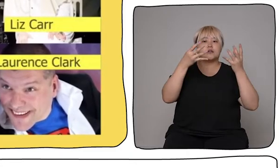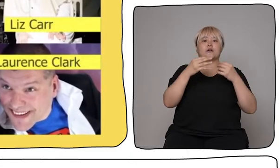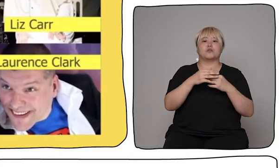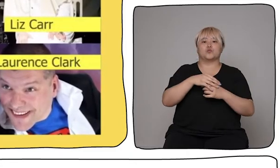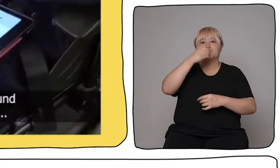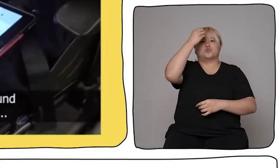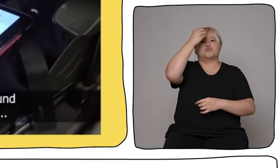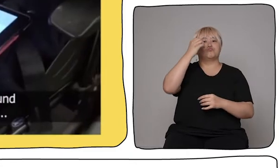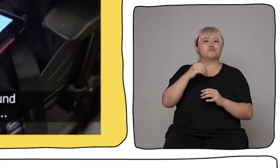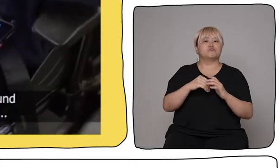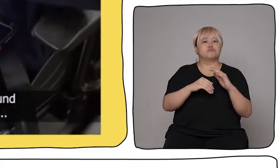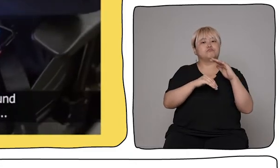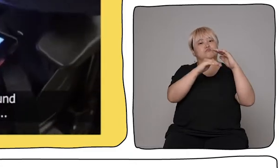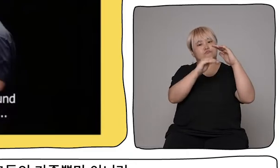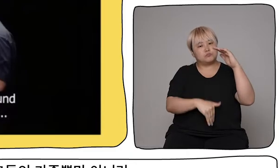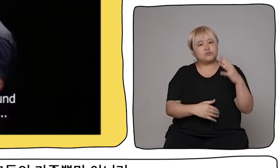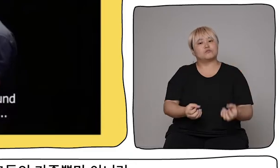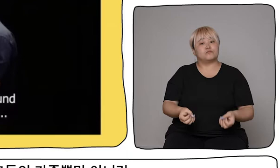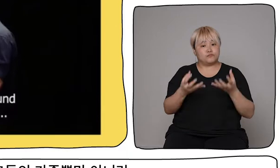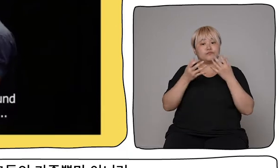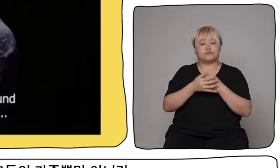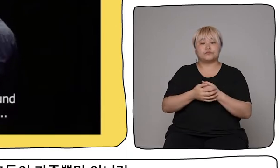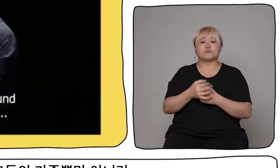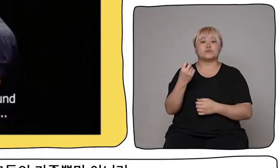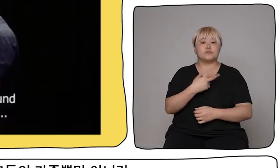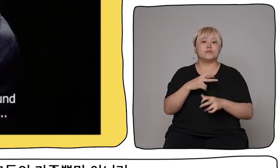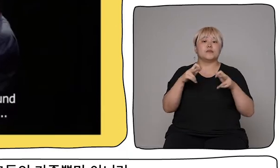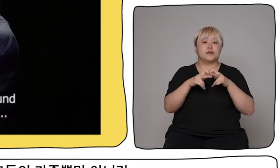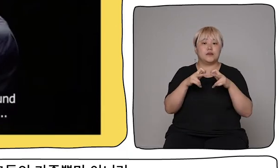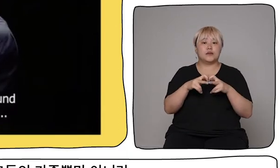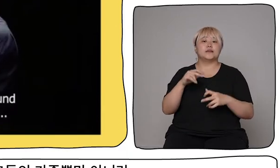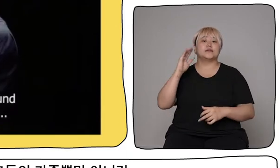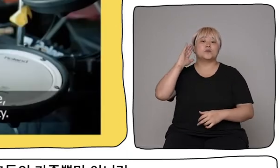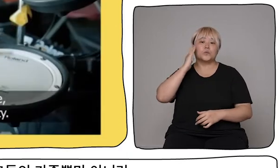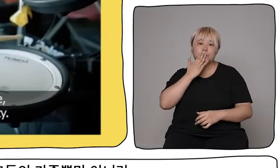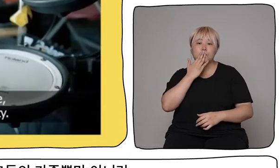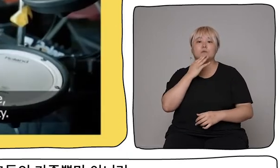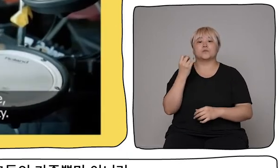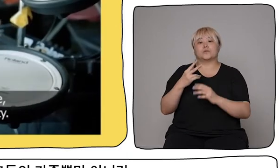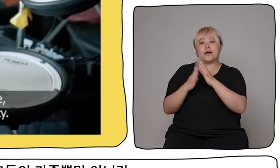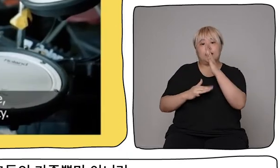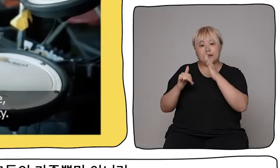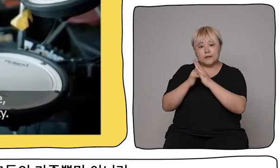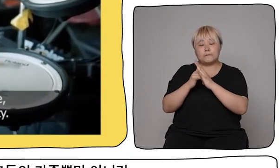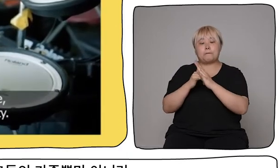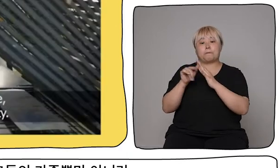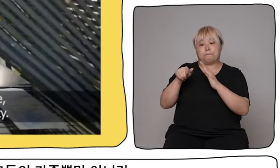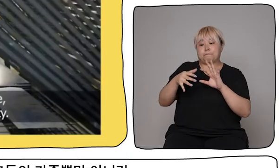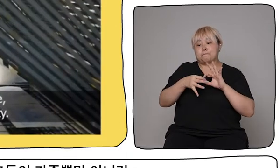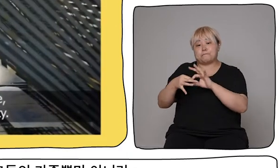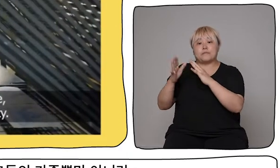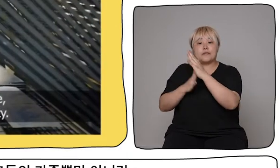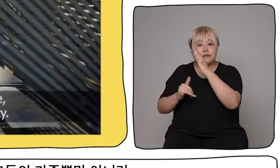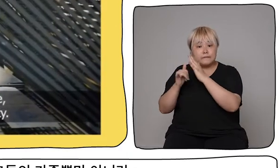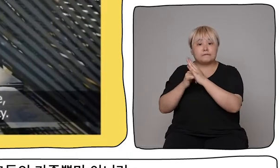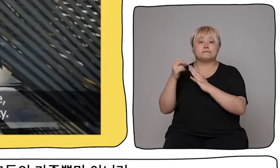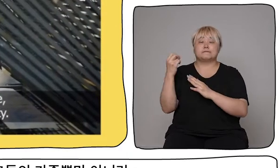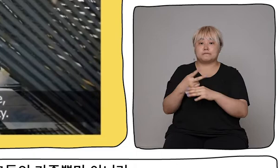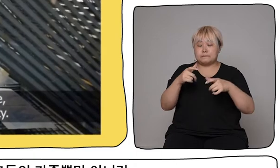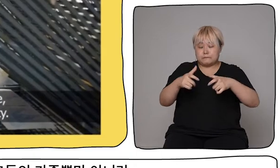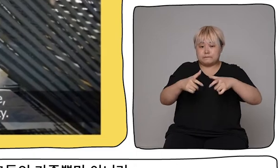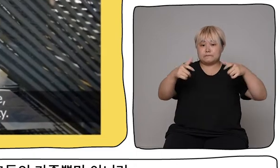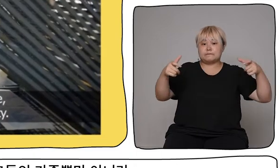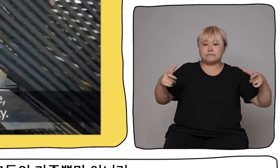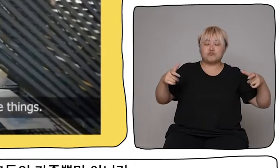interventions, events and a year-round programme of engagement work with disabled and deaf people, their families and